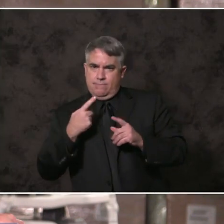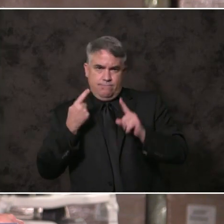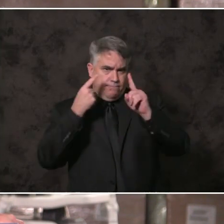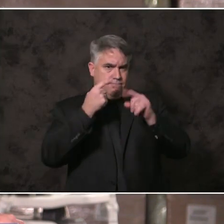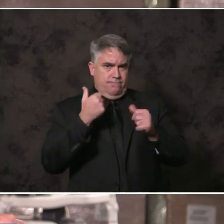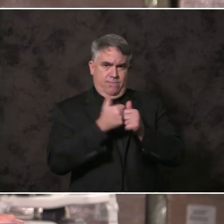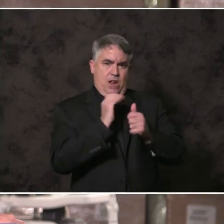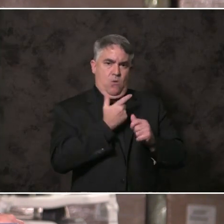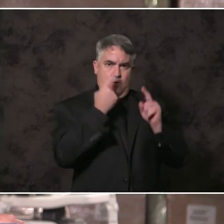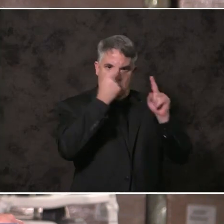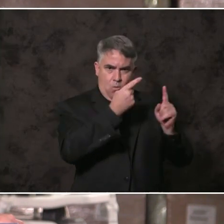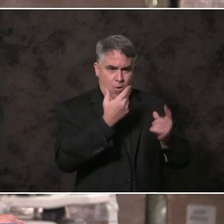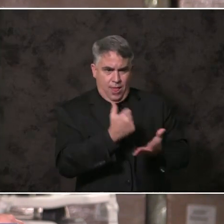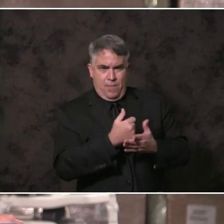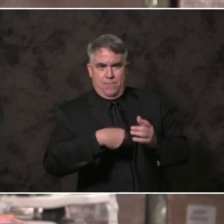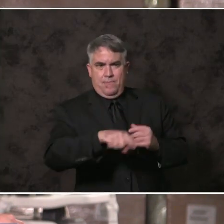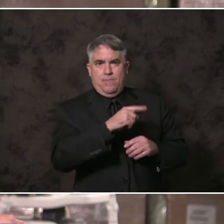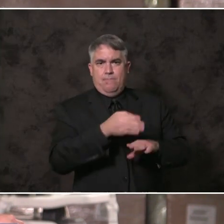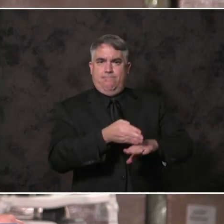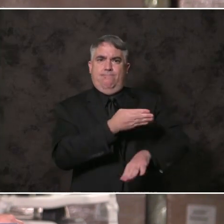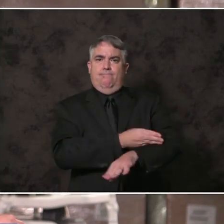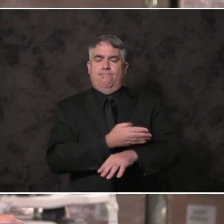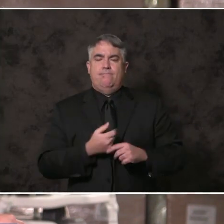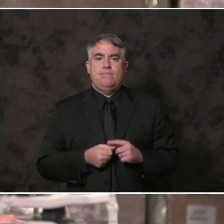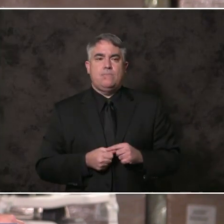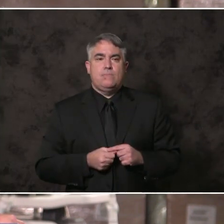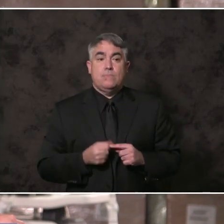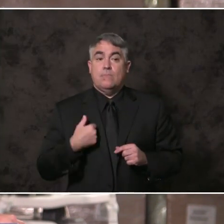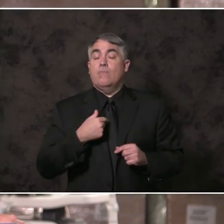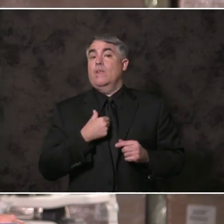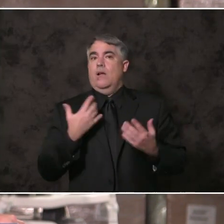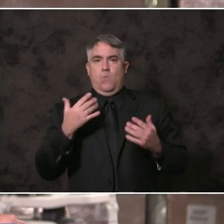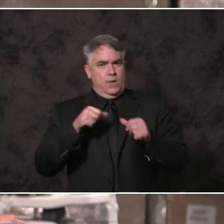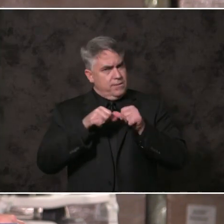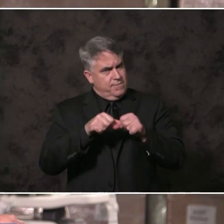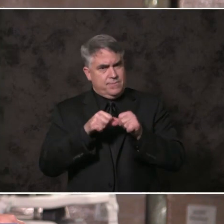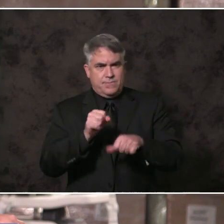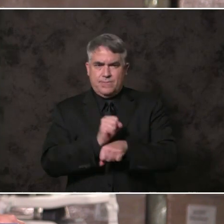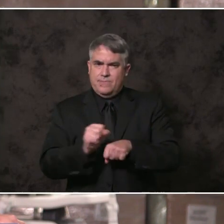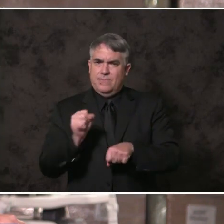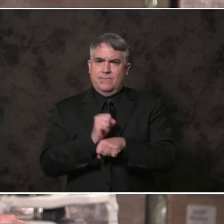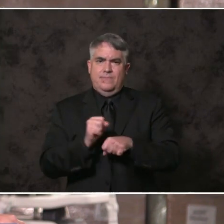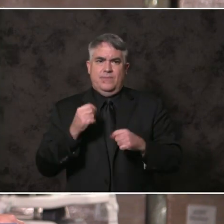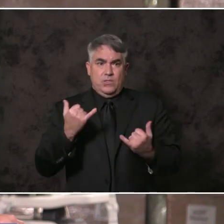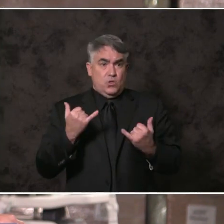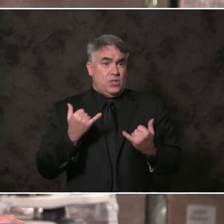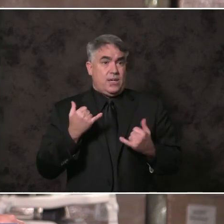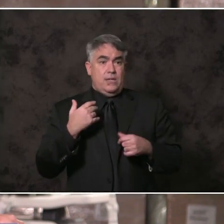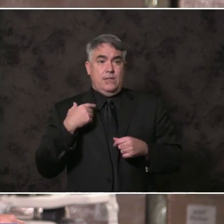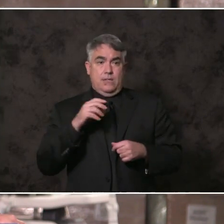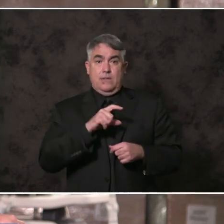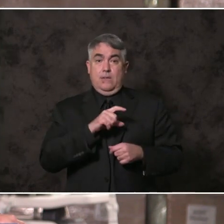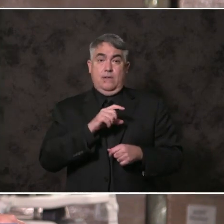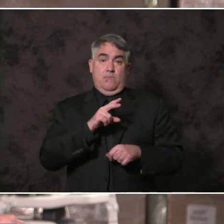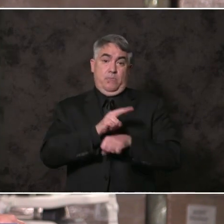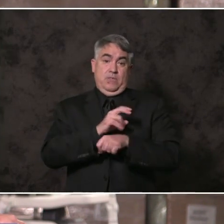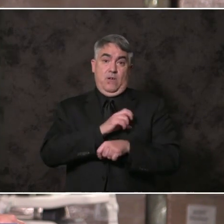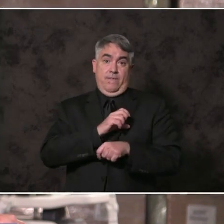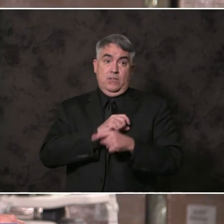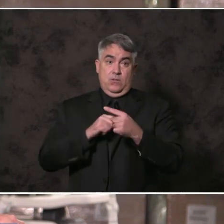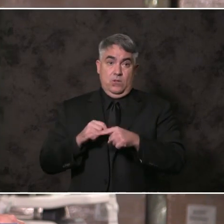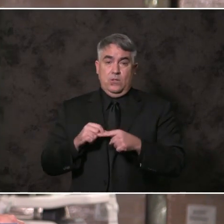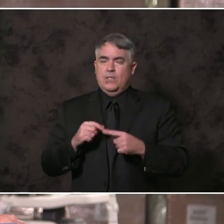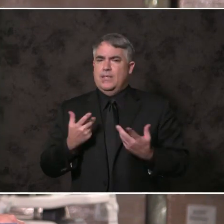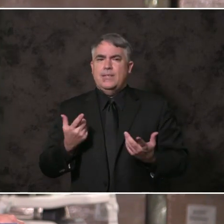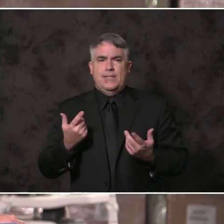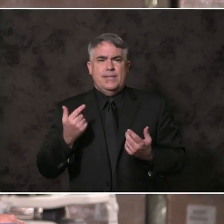And through it all, we will continue to depend on our probation officers. They've been asked to absorb a lot the